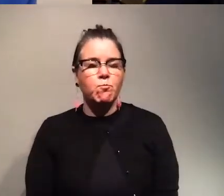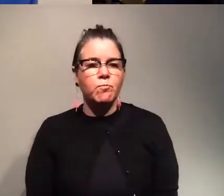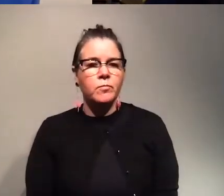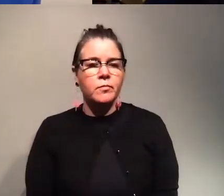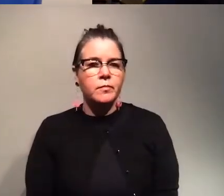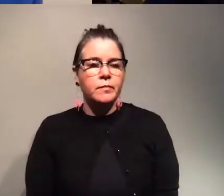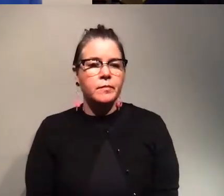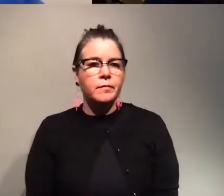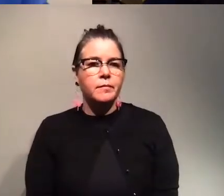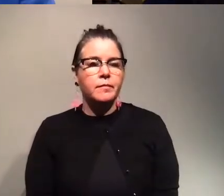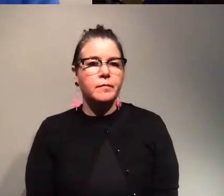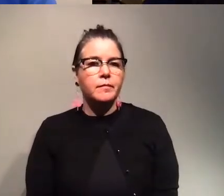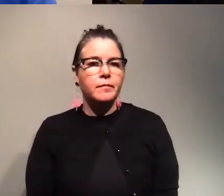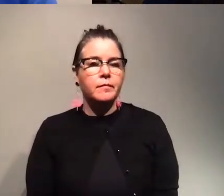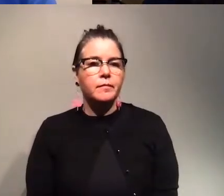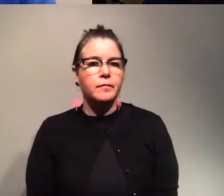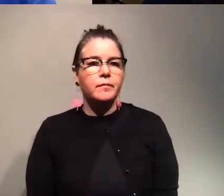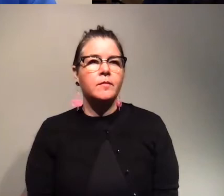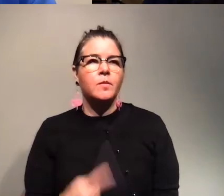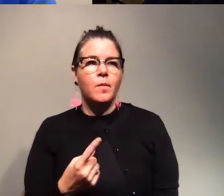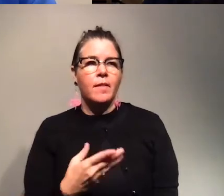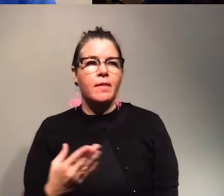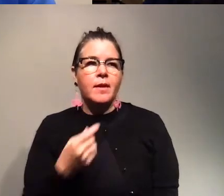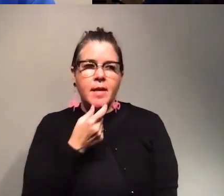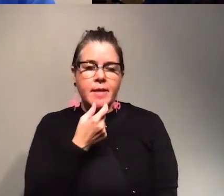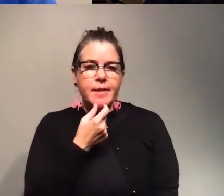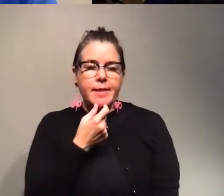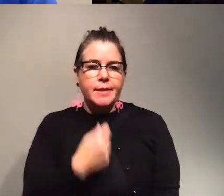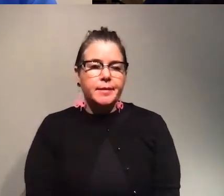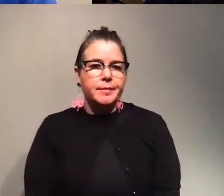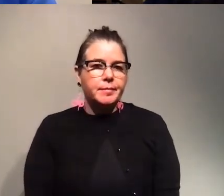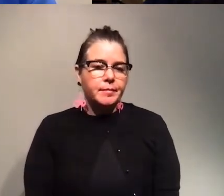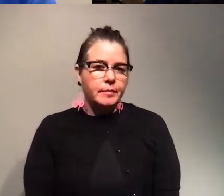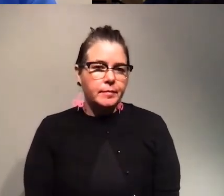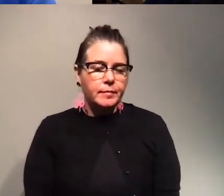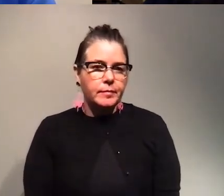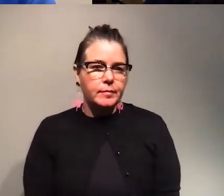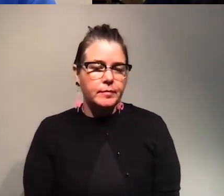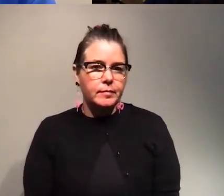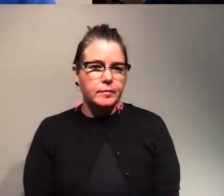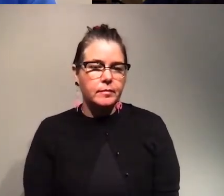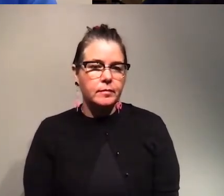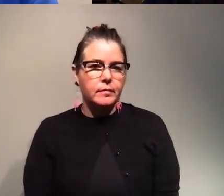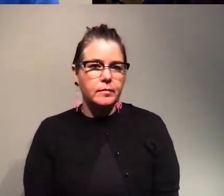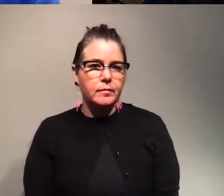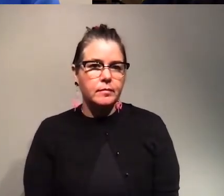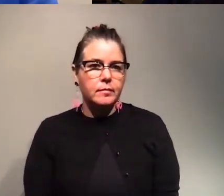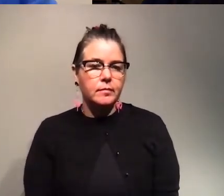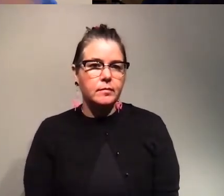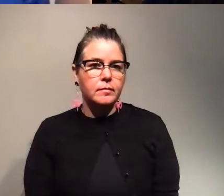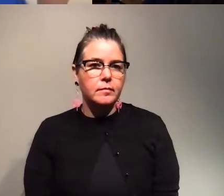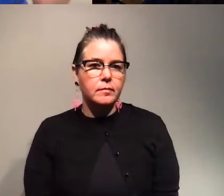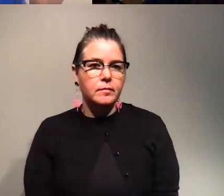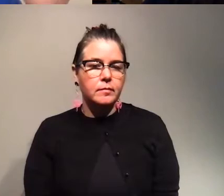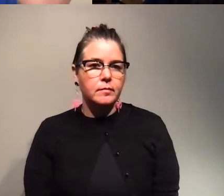one thing um i think that um i would